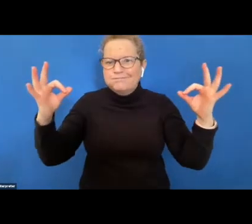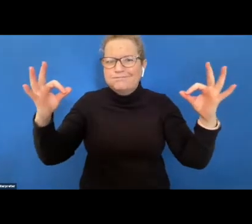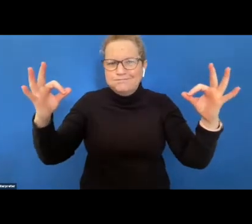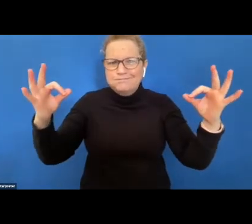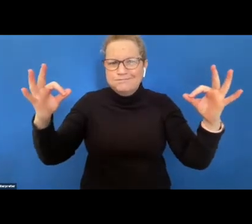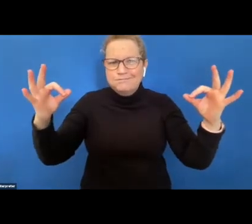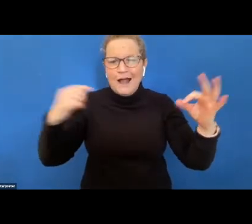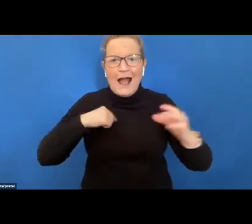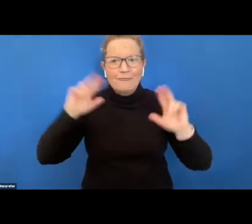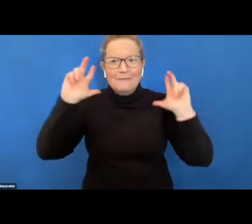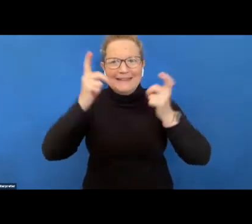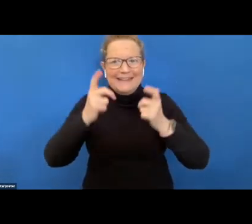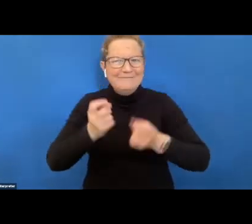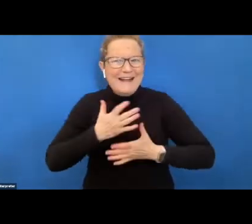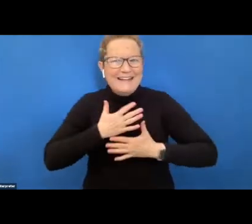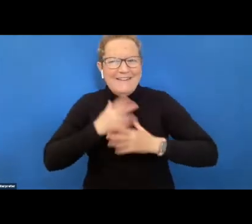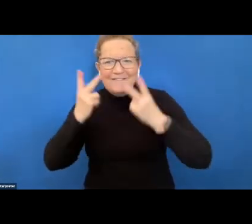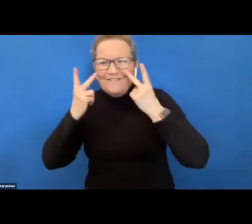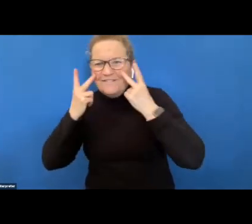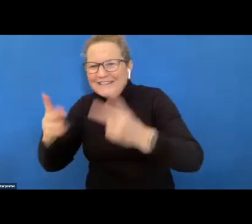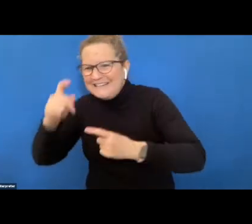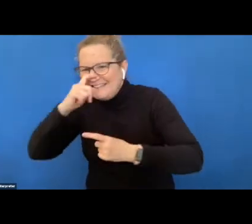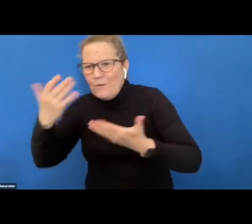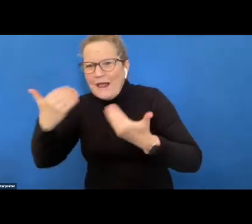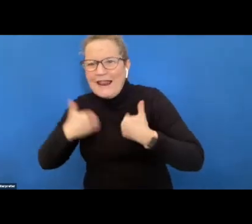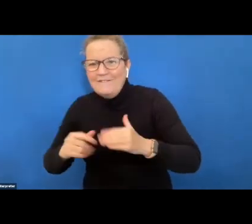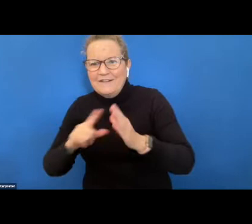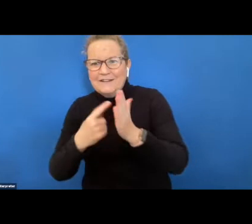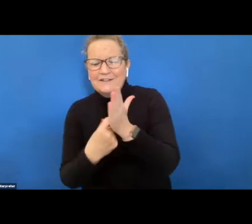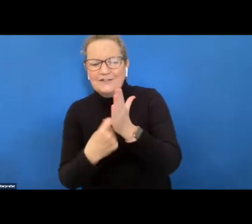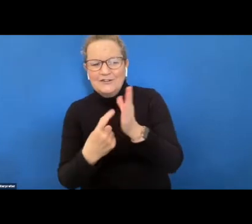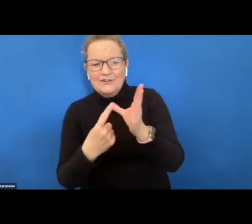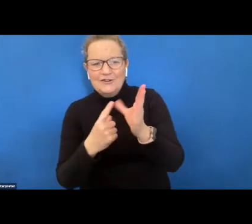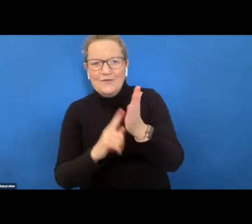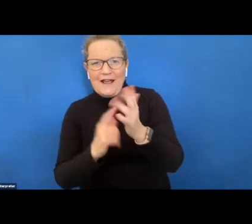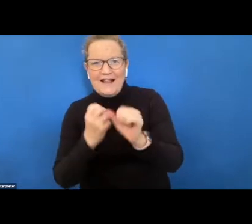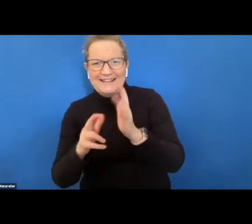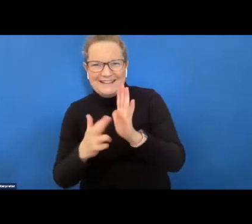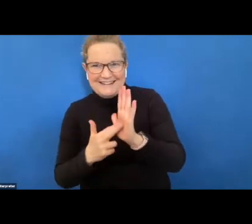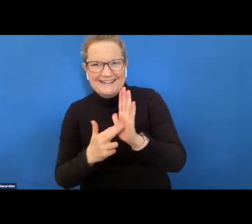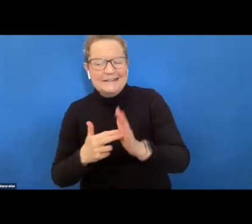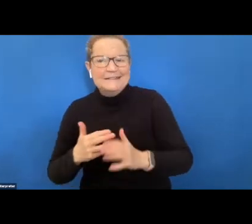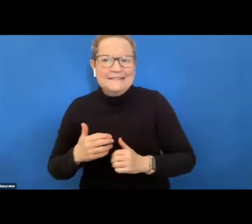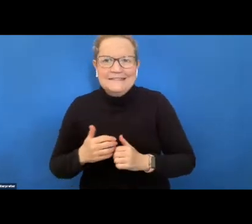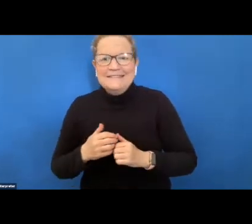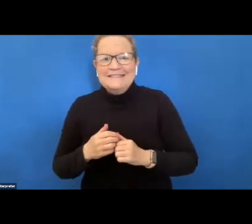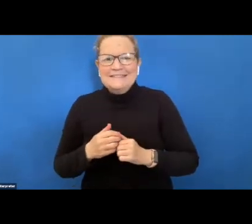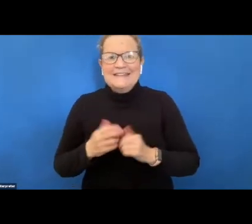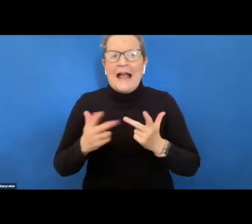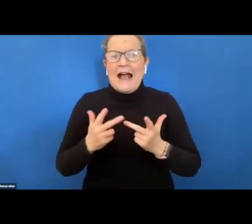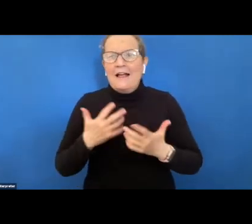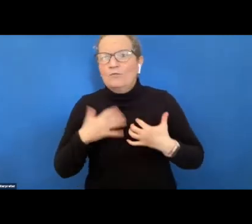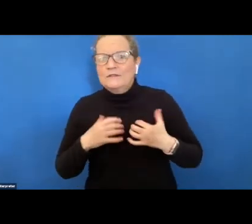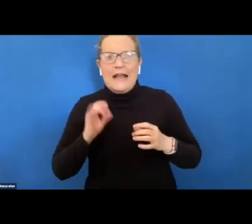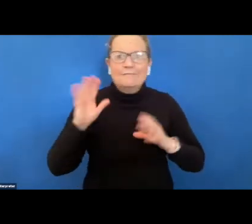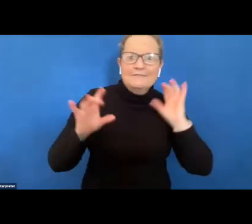something i'd be keen to do go and visit my sister down in tarragon um and uh there's obviously lots of others looking forward to getting out and